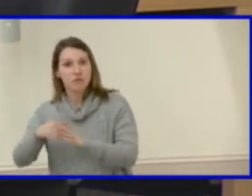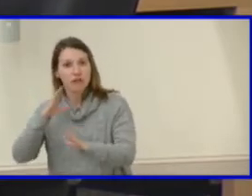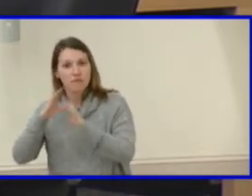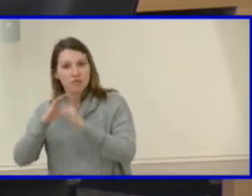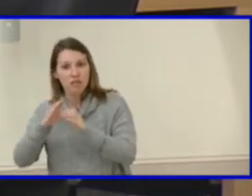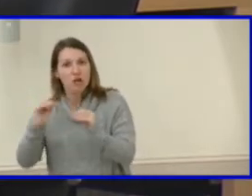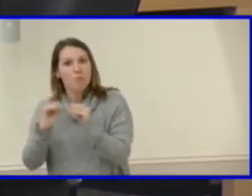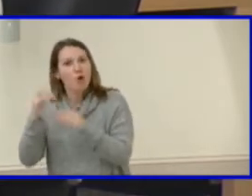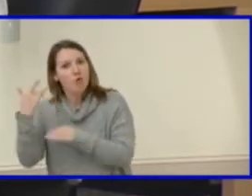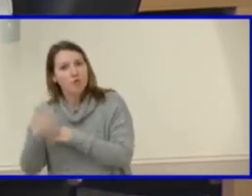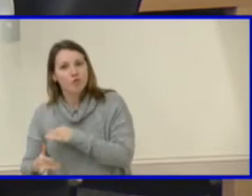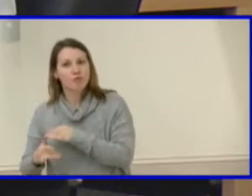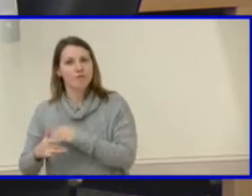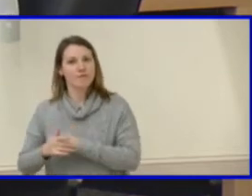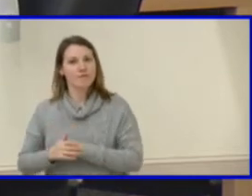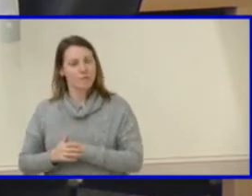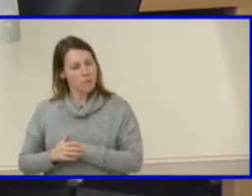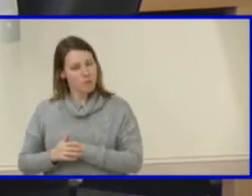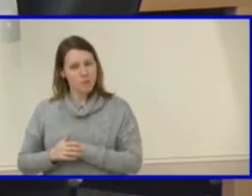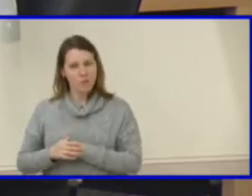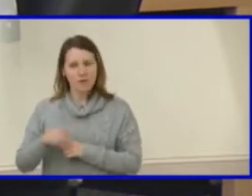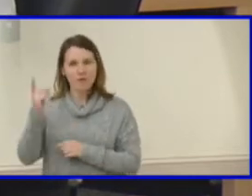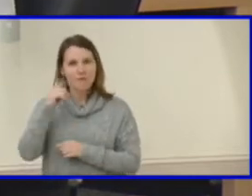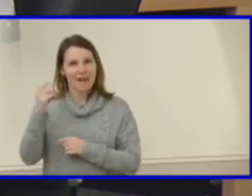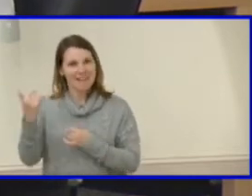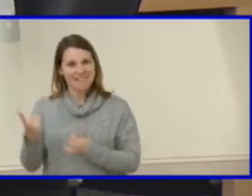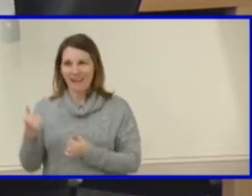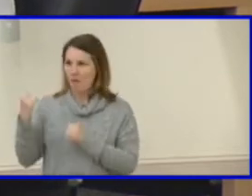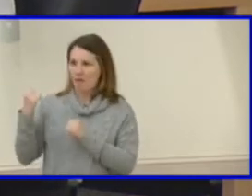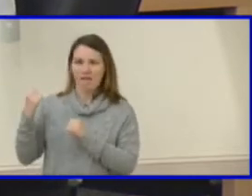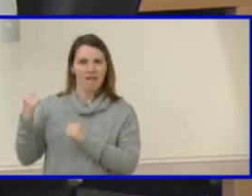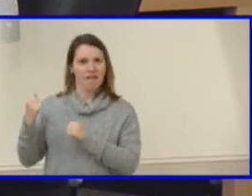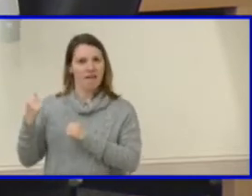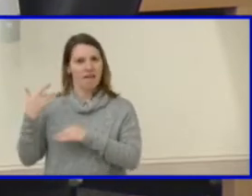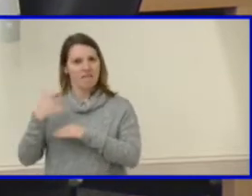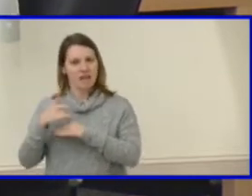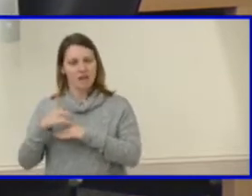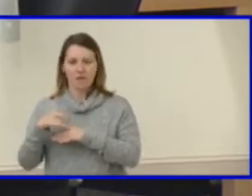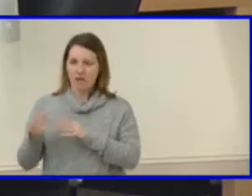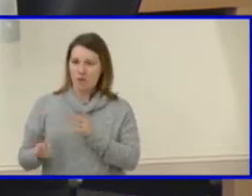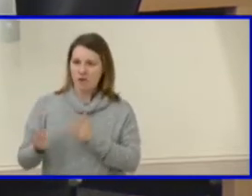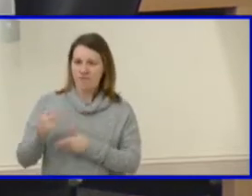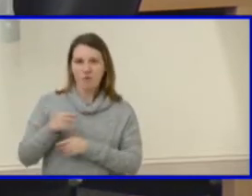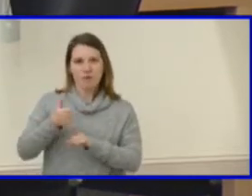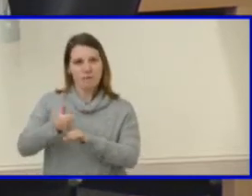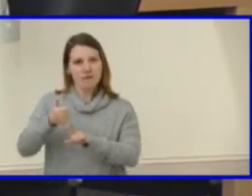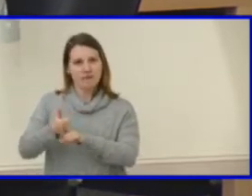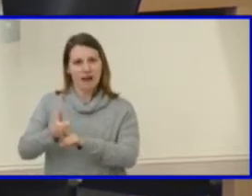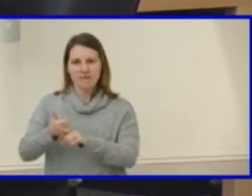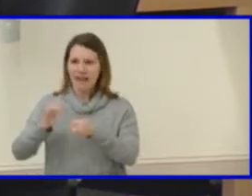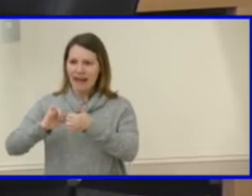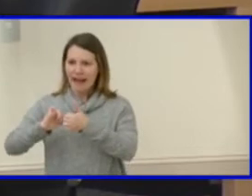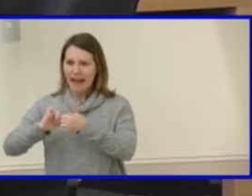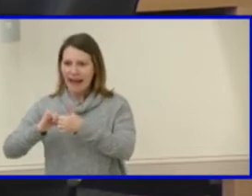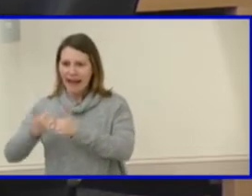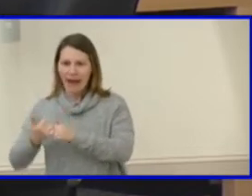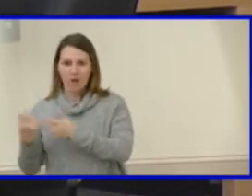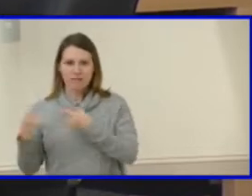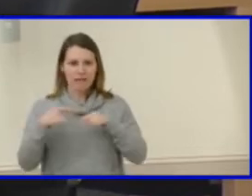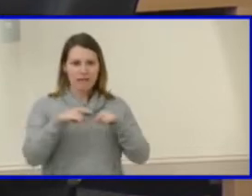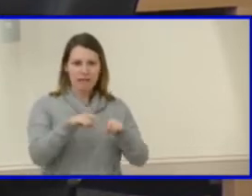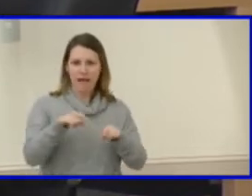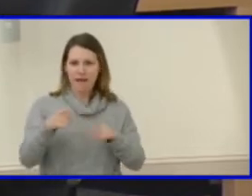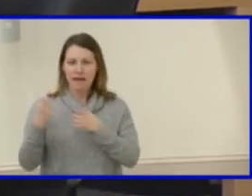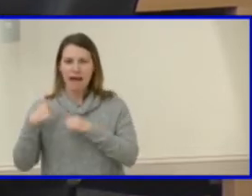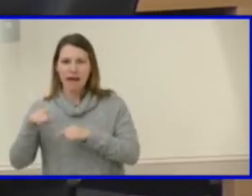because now they have exposure to what we have to offer and how it's aligned as they chart a career path forward